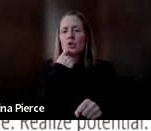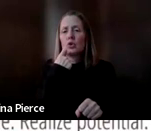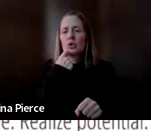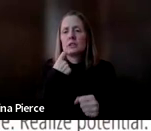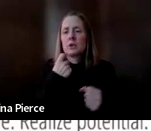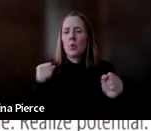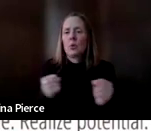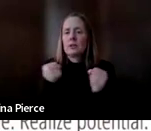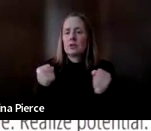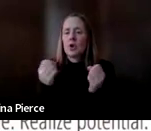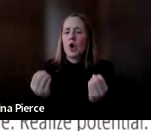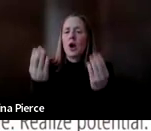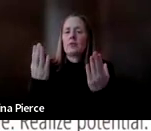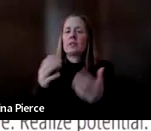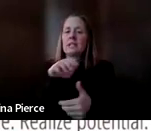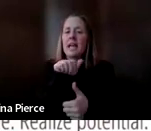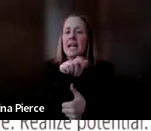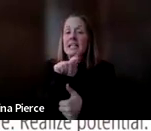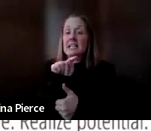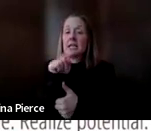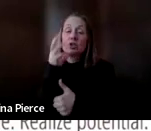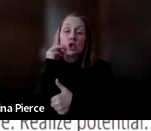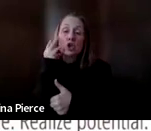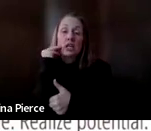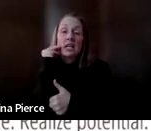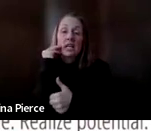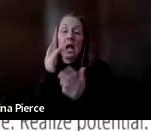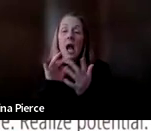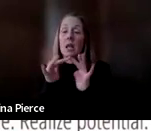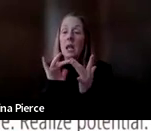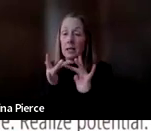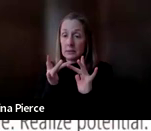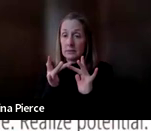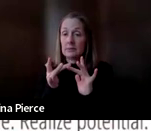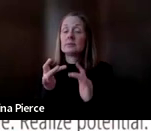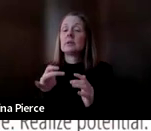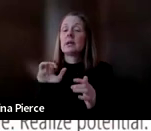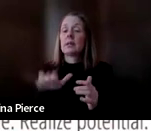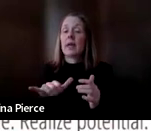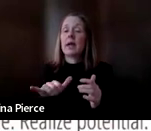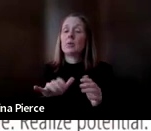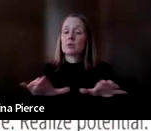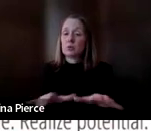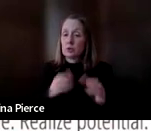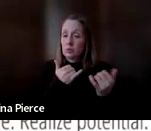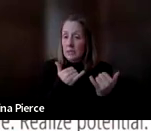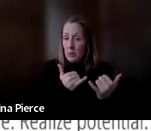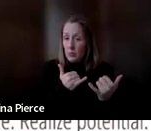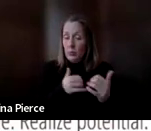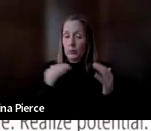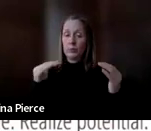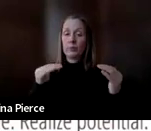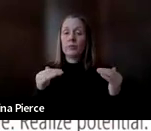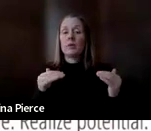We have our AT Journey online is a live course that we're currently going through right now. We do